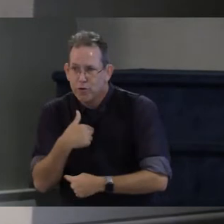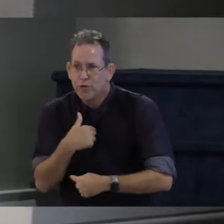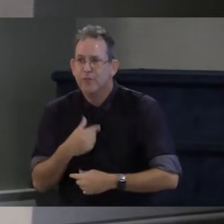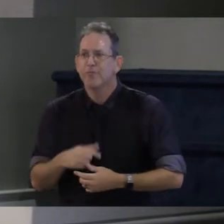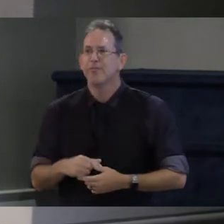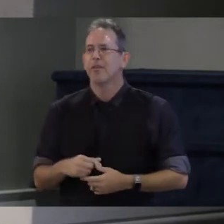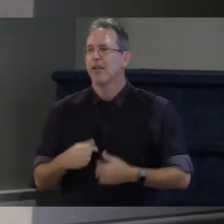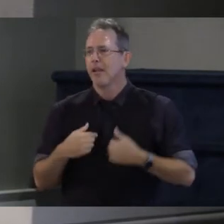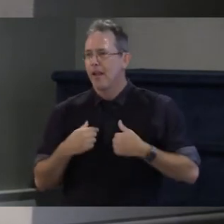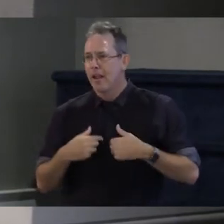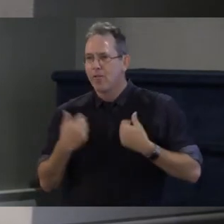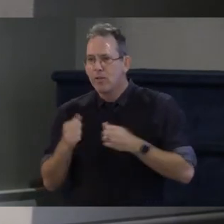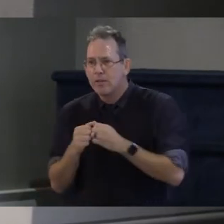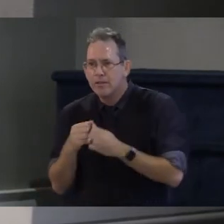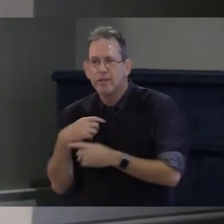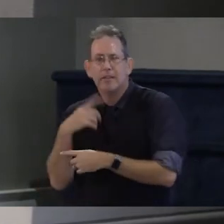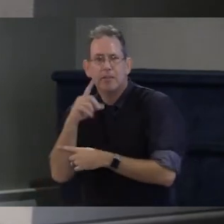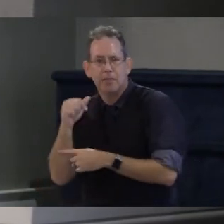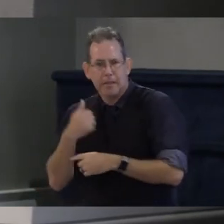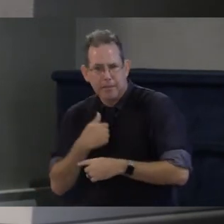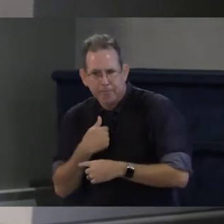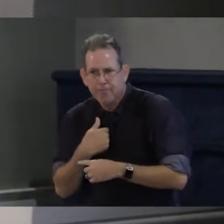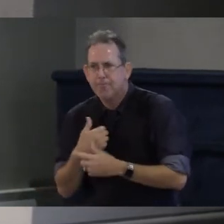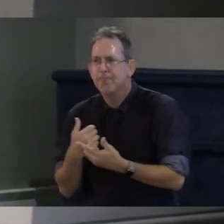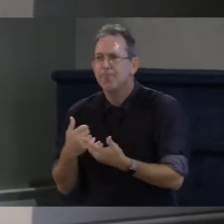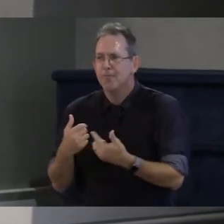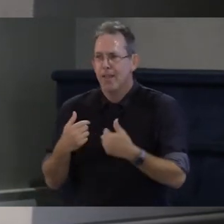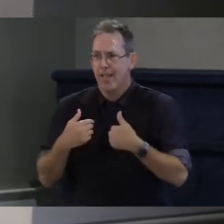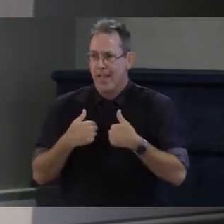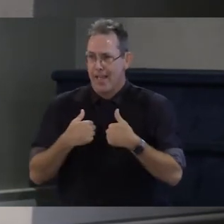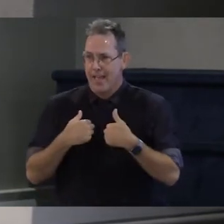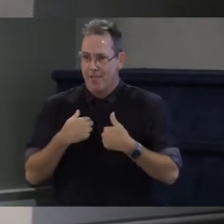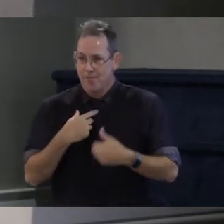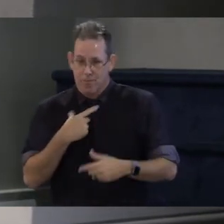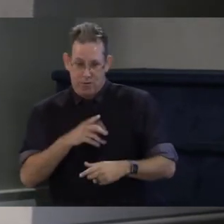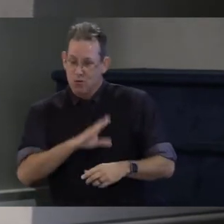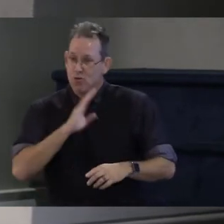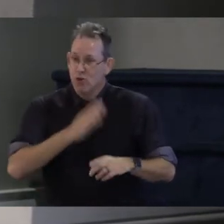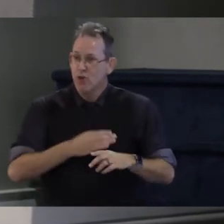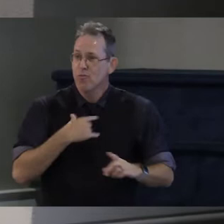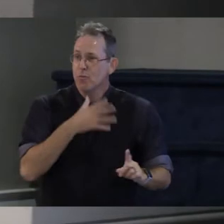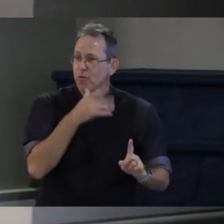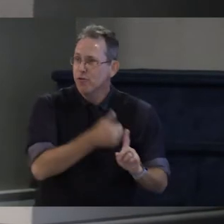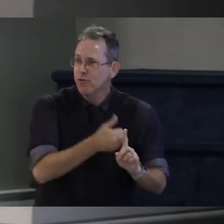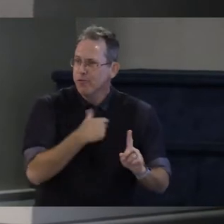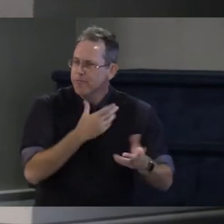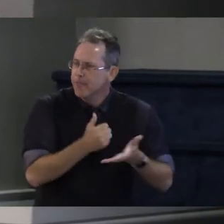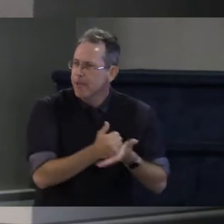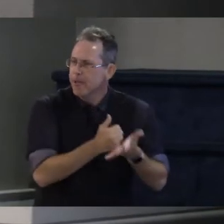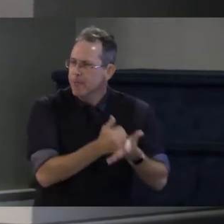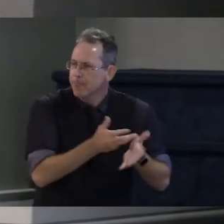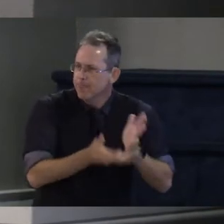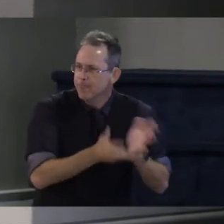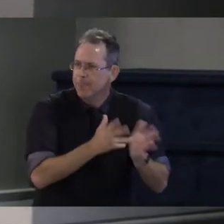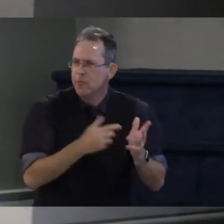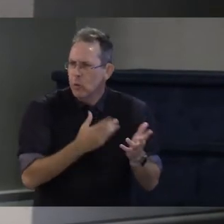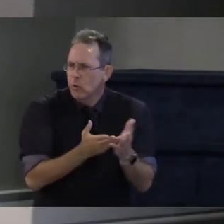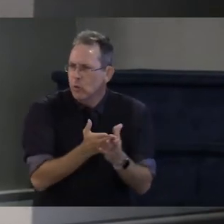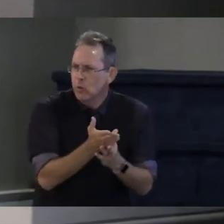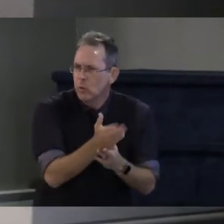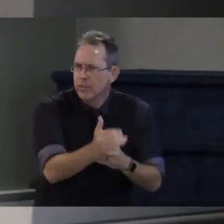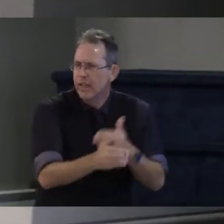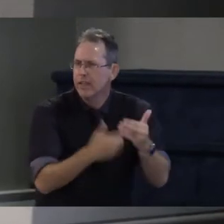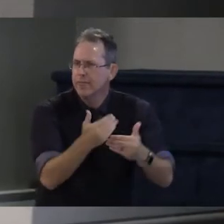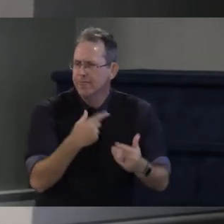disability and I've as her daughter helped her navigate that and so as I think about our conversation today from